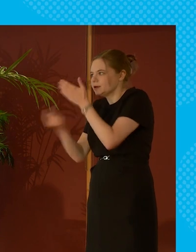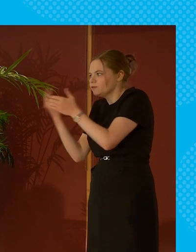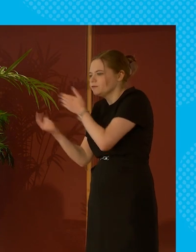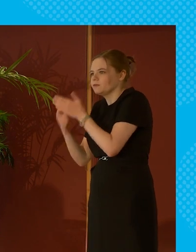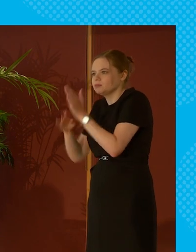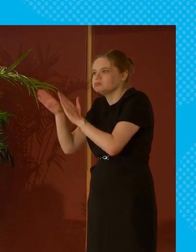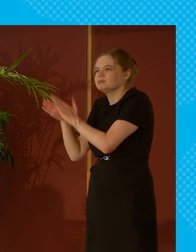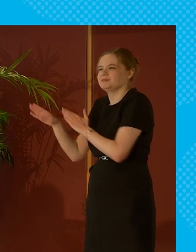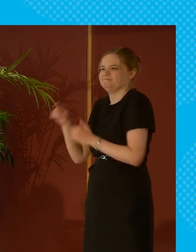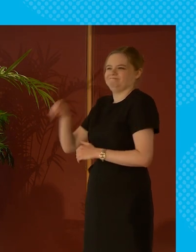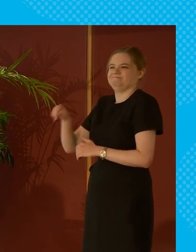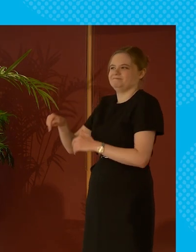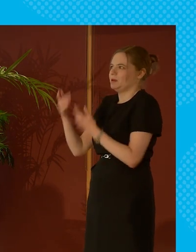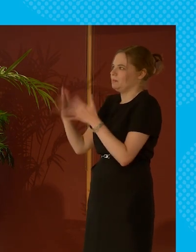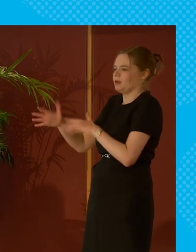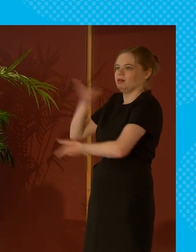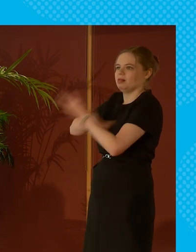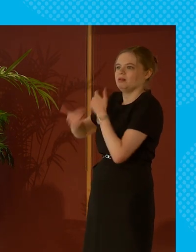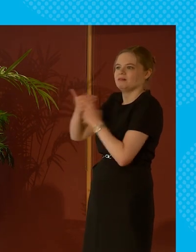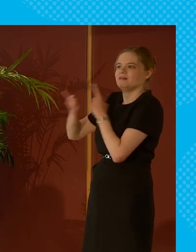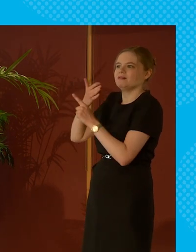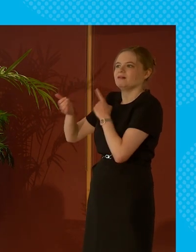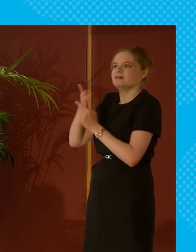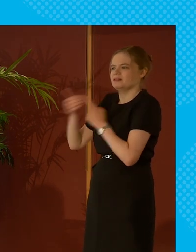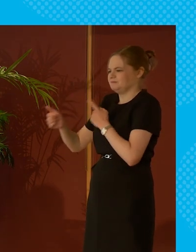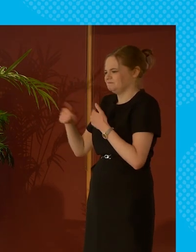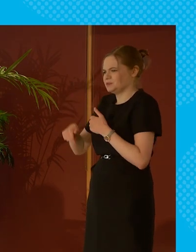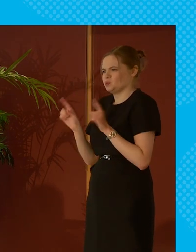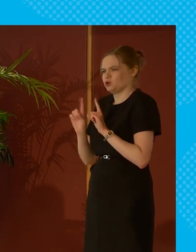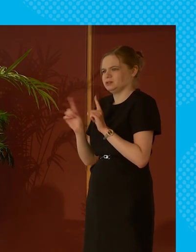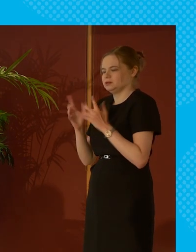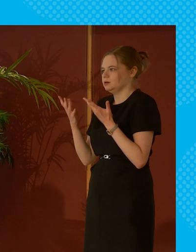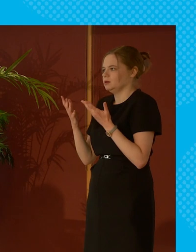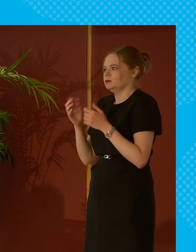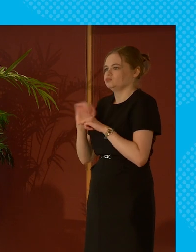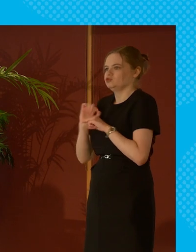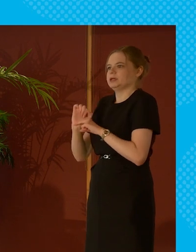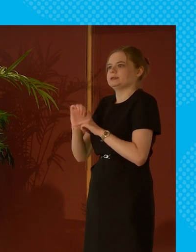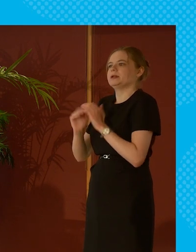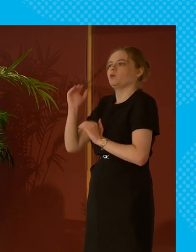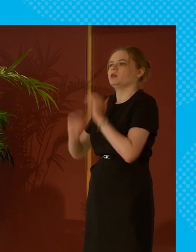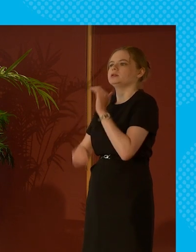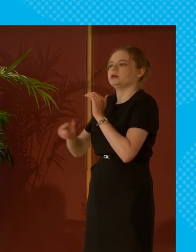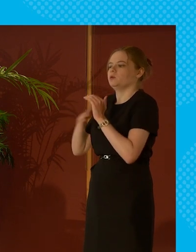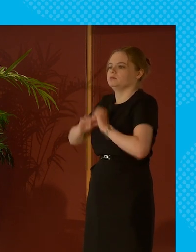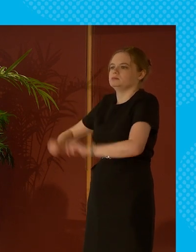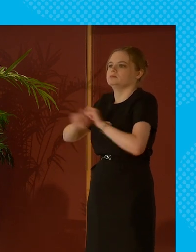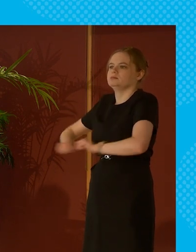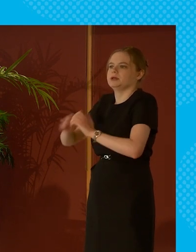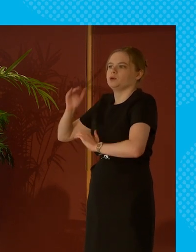has sought to basically protect and then build the inequalities that exist within our society so i think